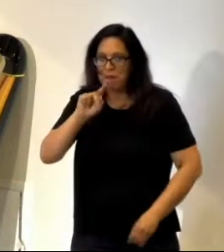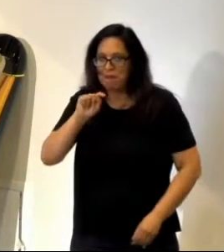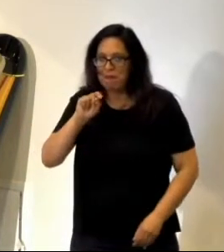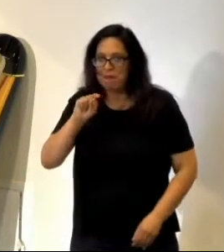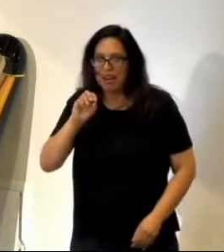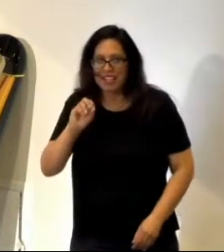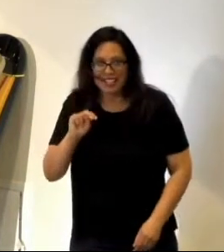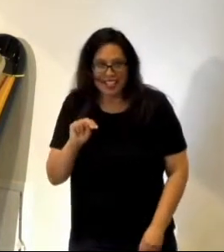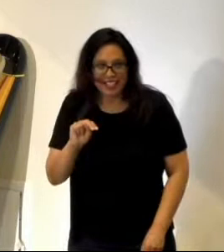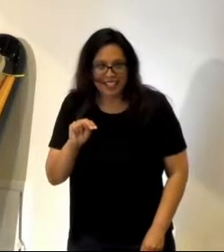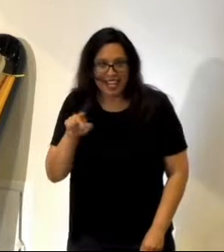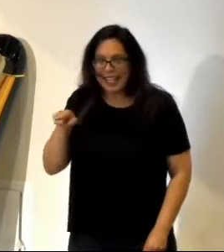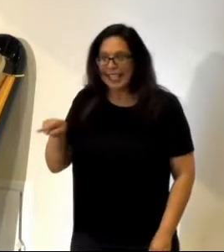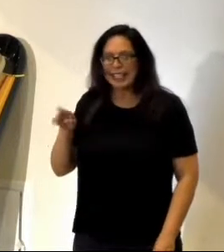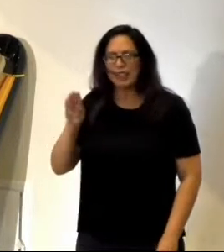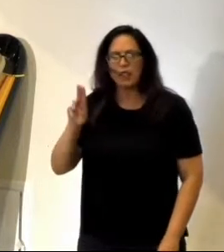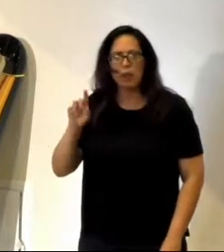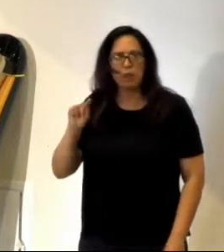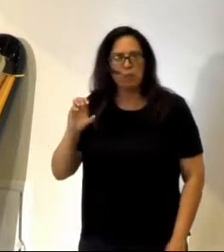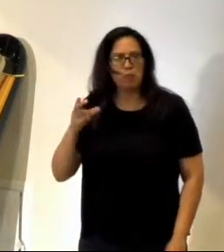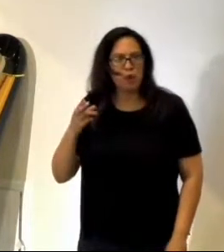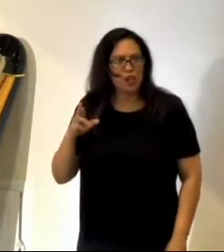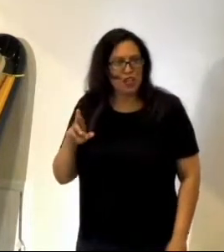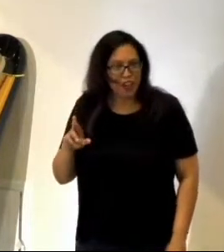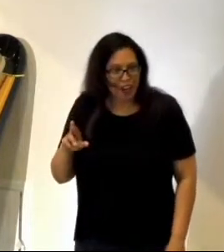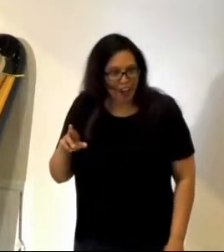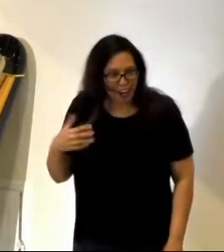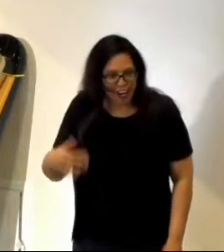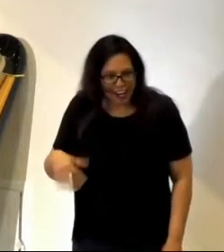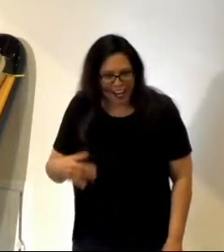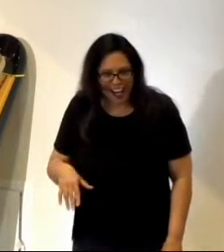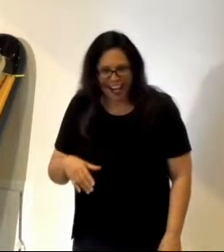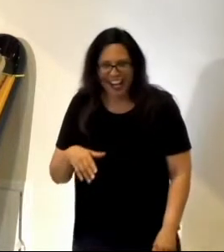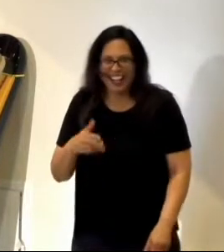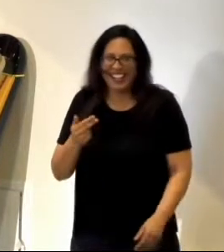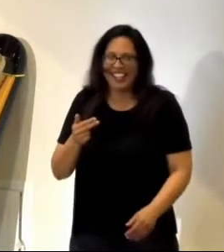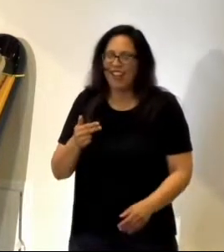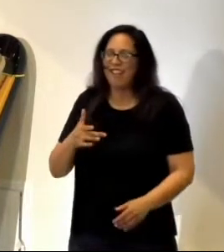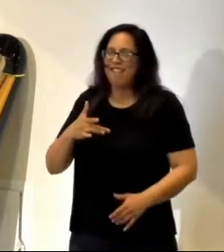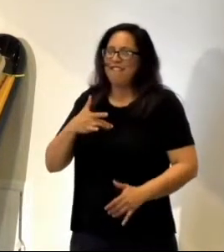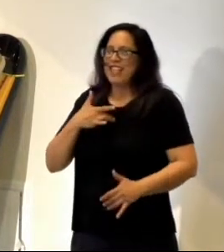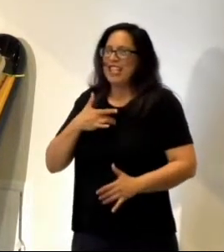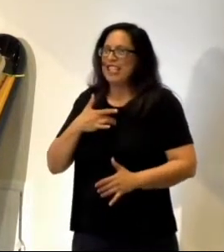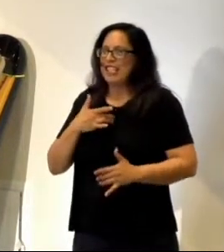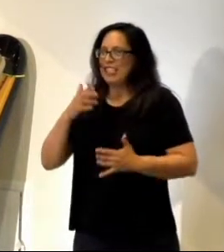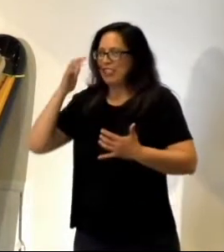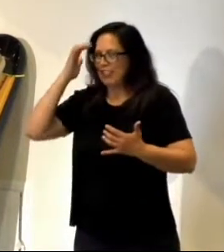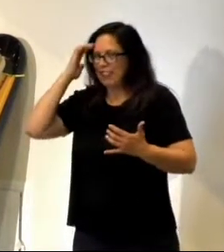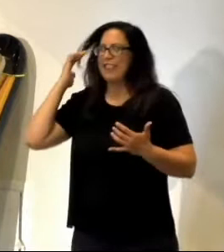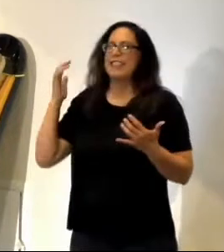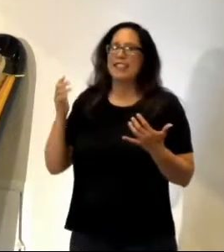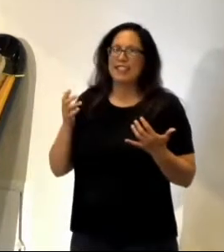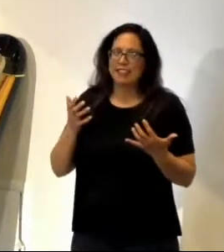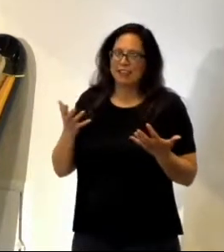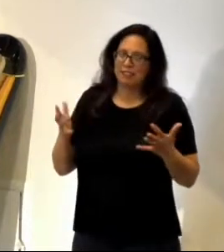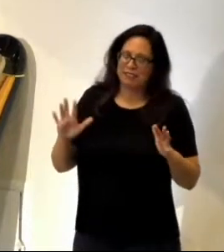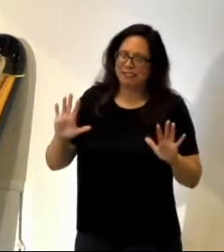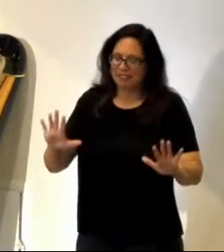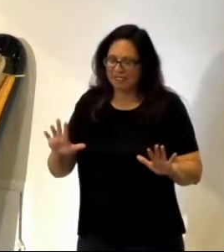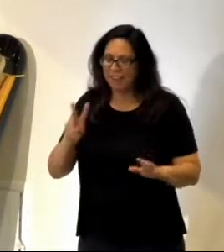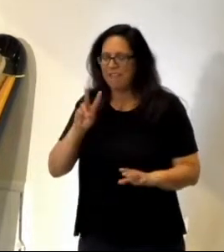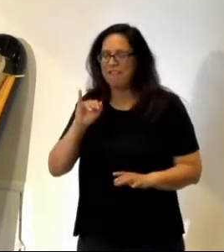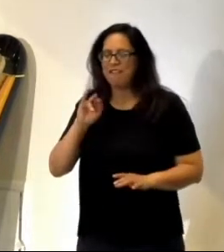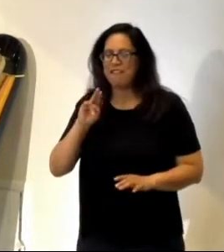He was the butcher. Can you believe that? Feeling very vindicated and then feeling very frightened. They just moved along.